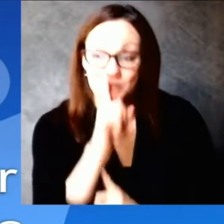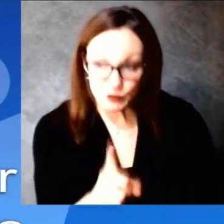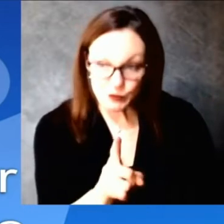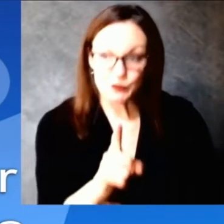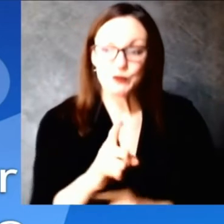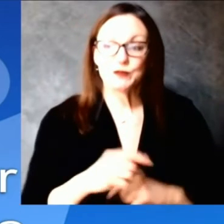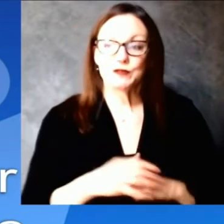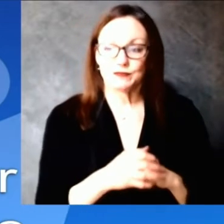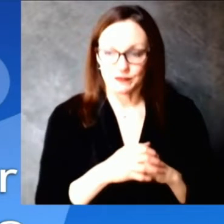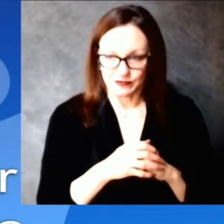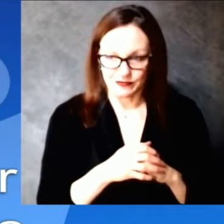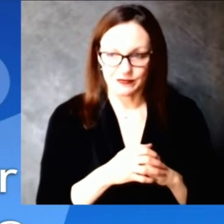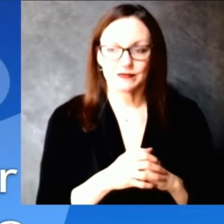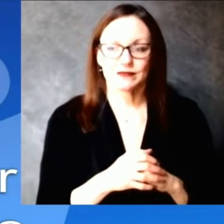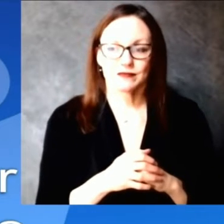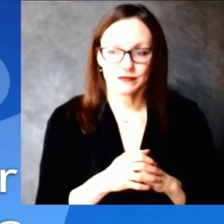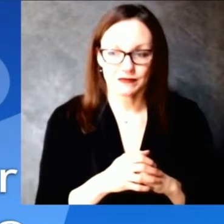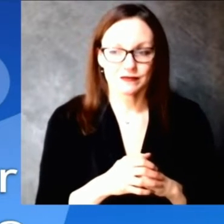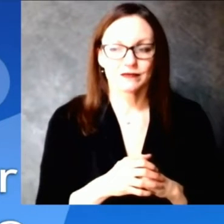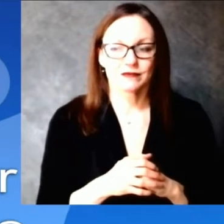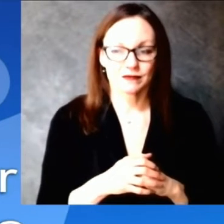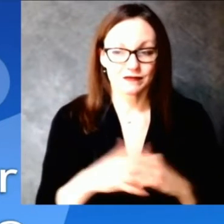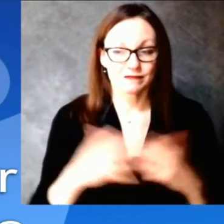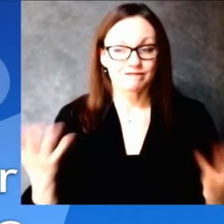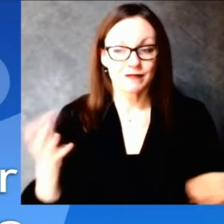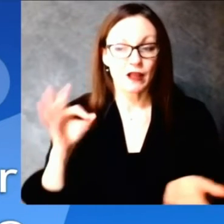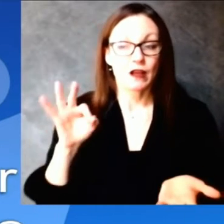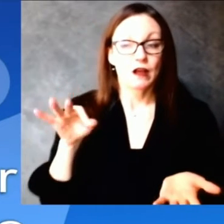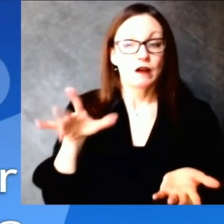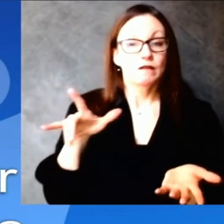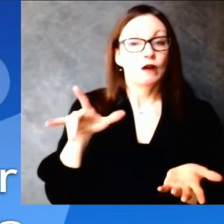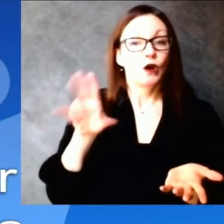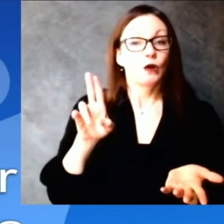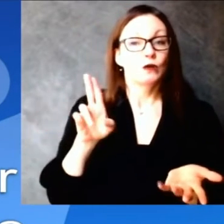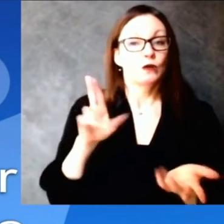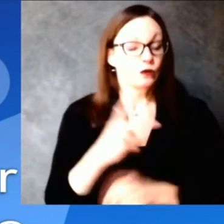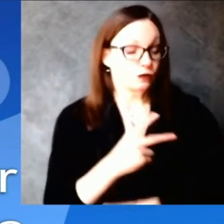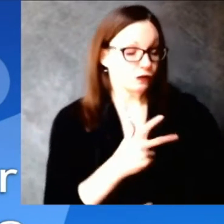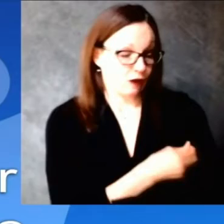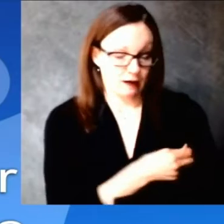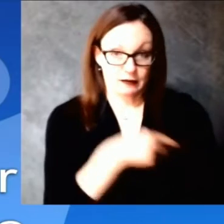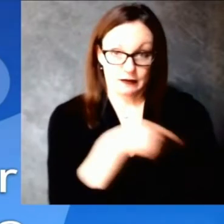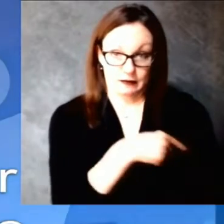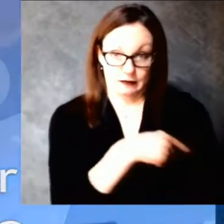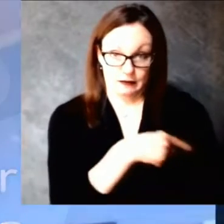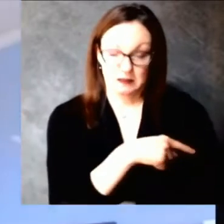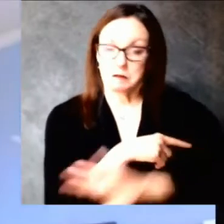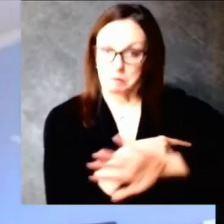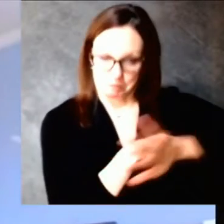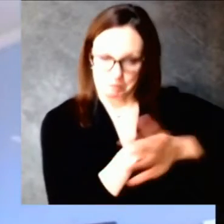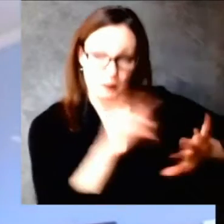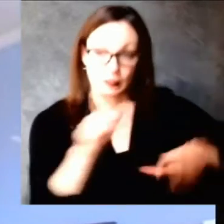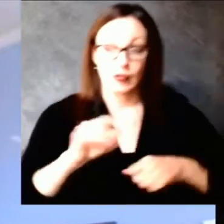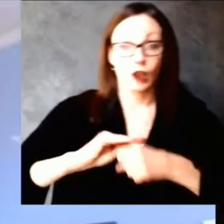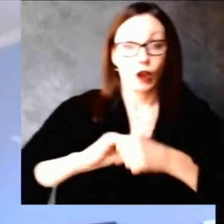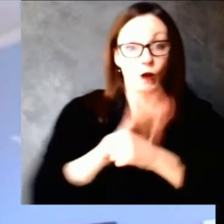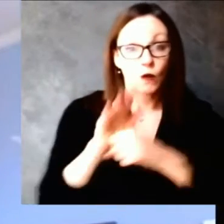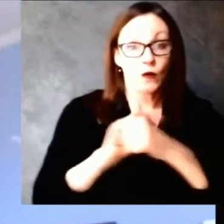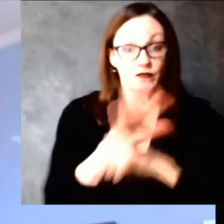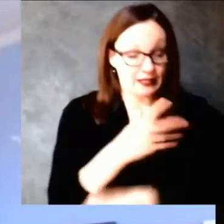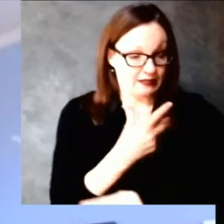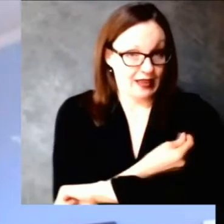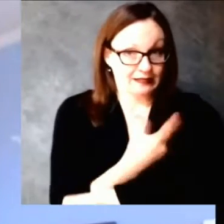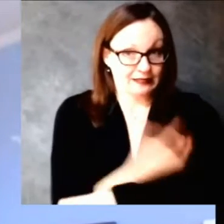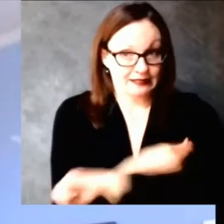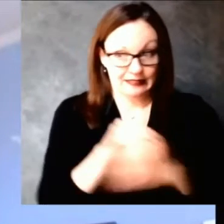seen. It's the physical distancing, it's the masking, better hand washing, and many children are not in schools and often that is